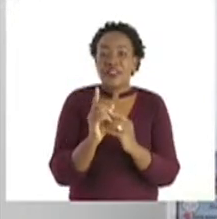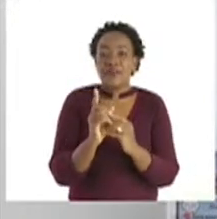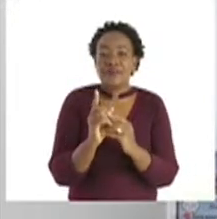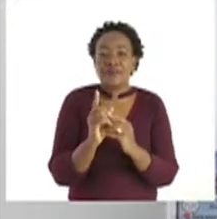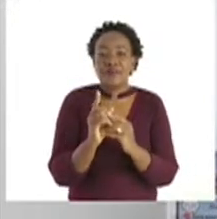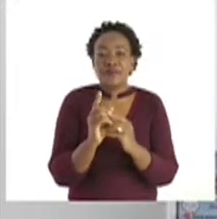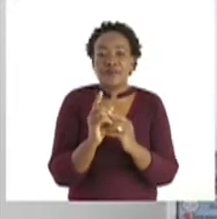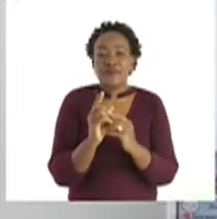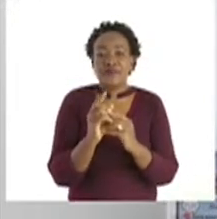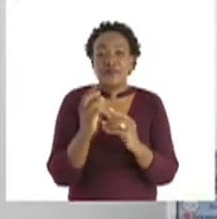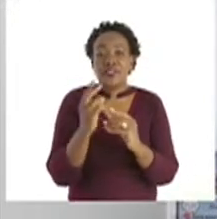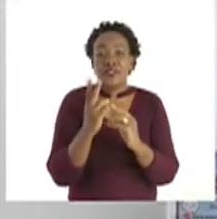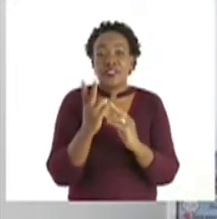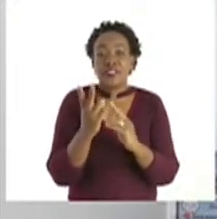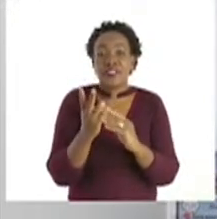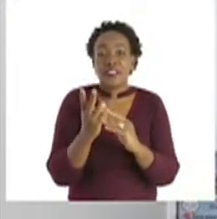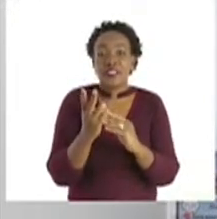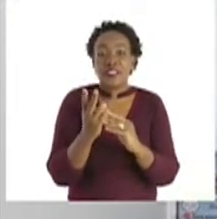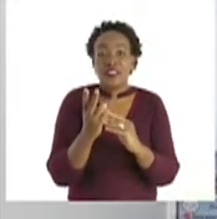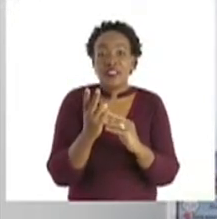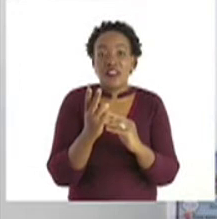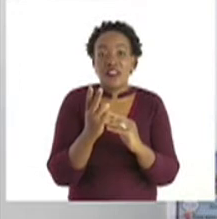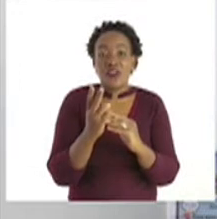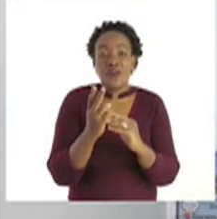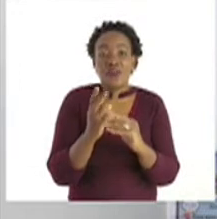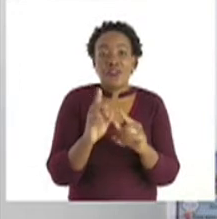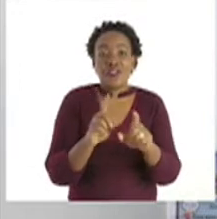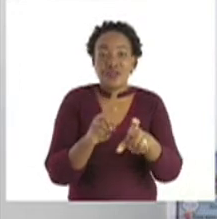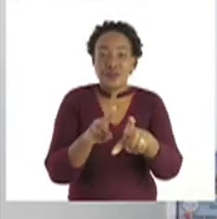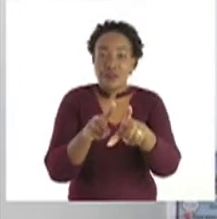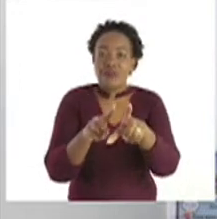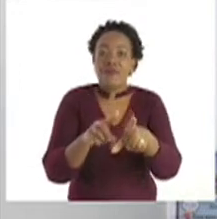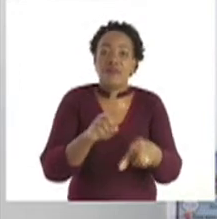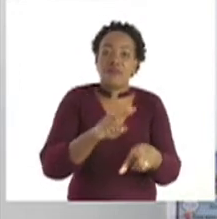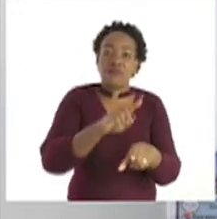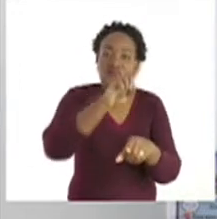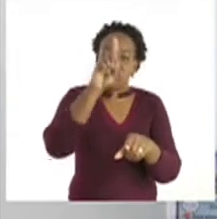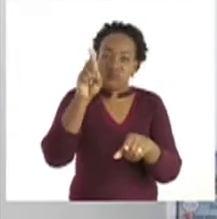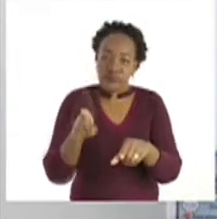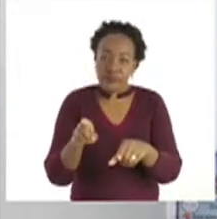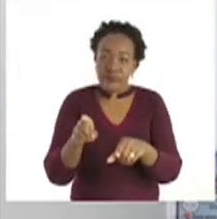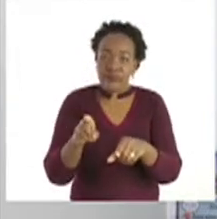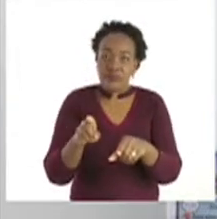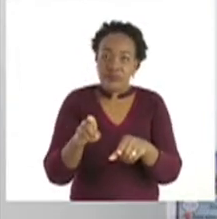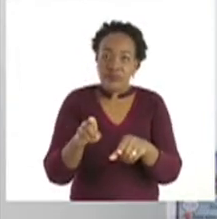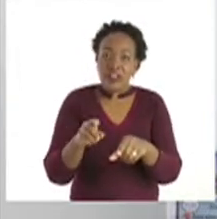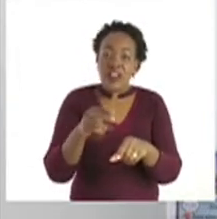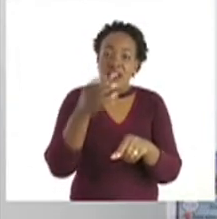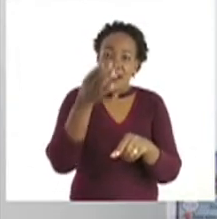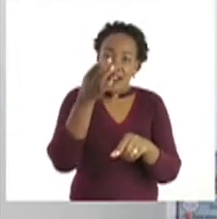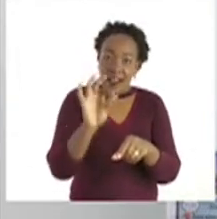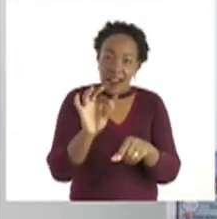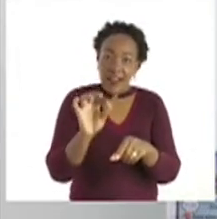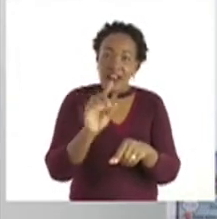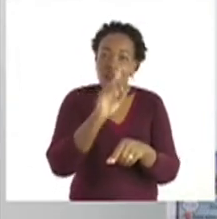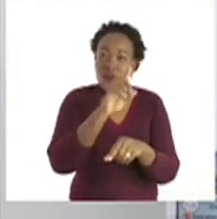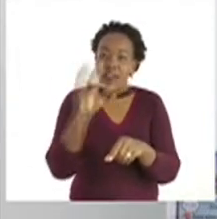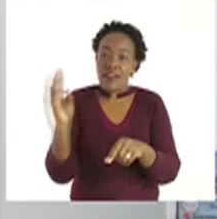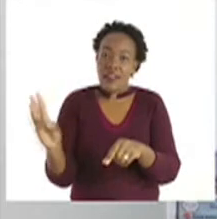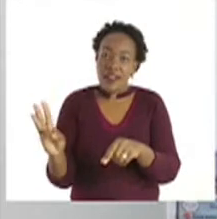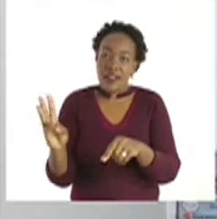this case, we are just following a pattern. 9, 13, 9,